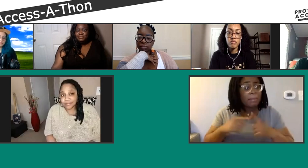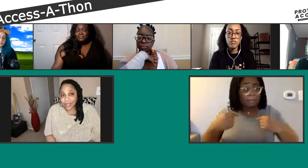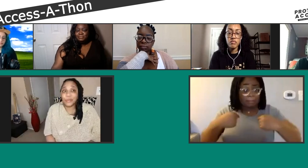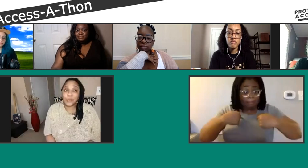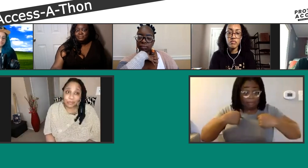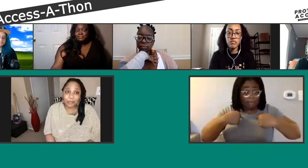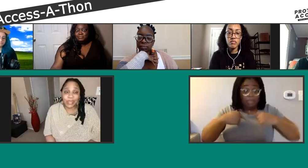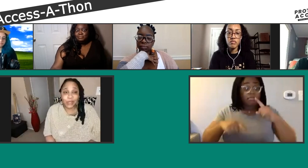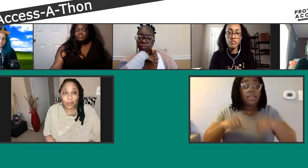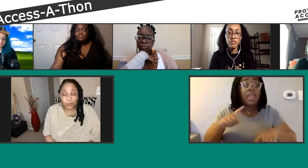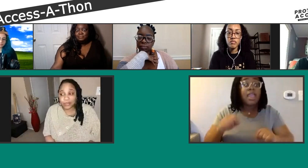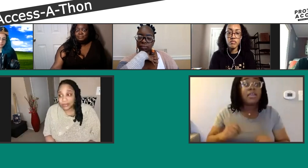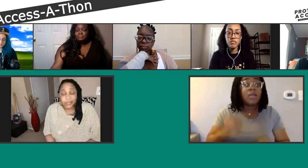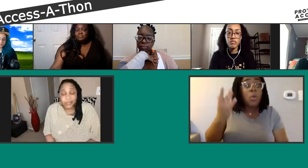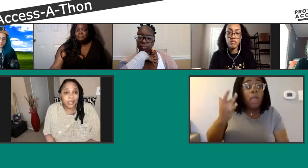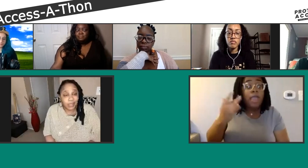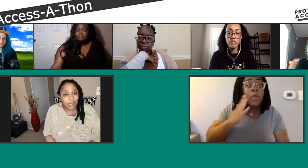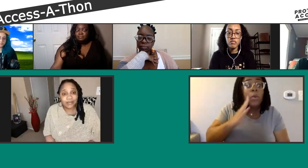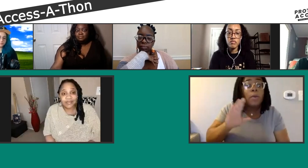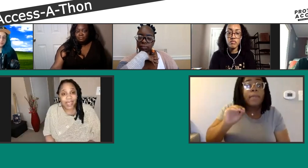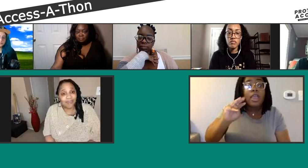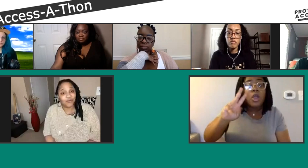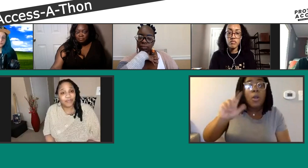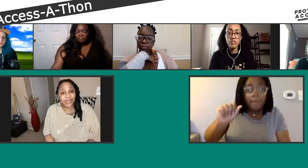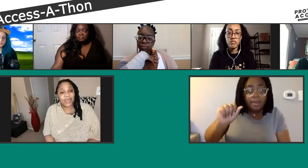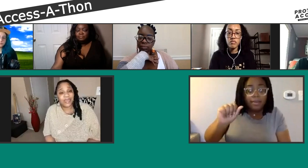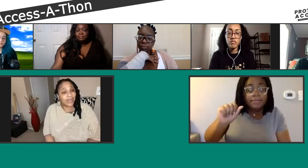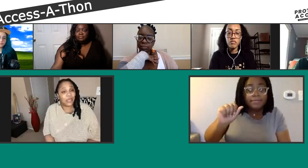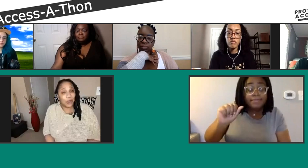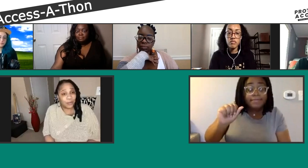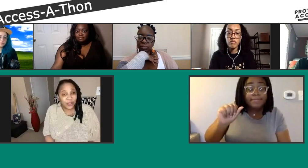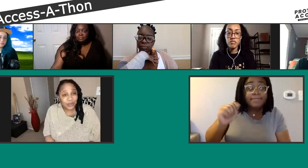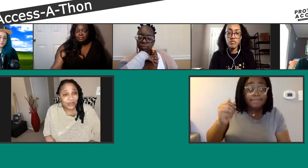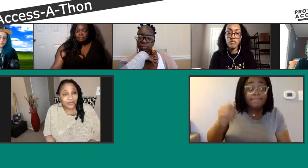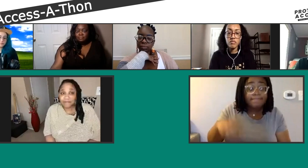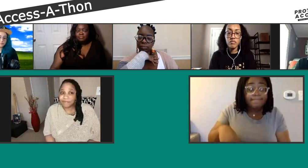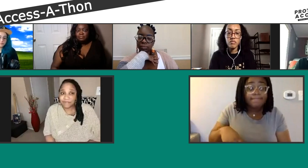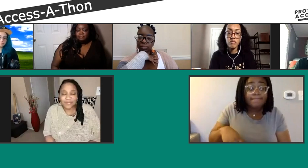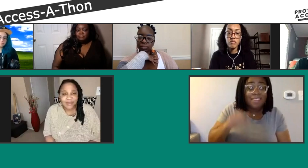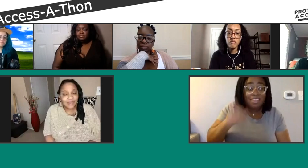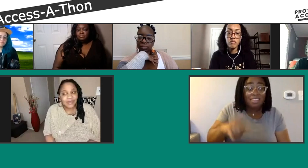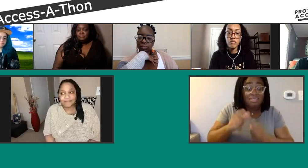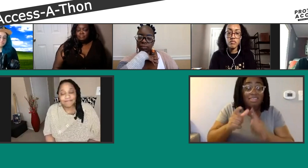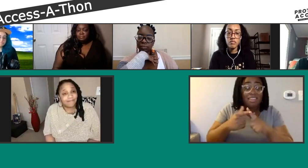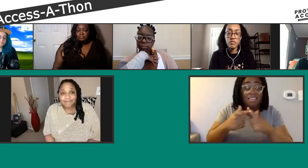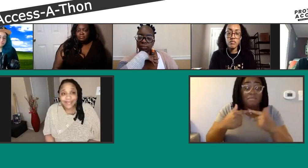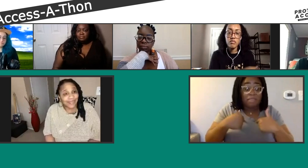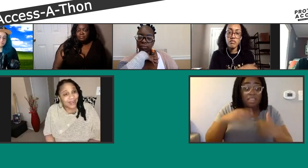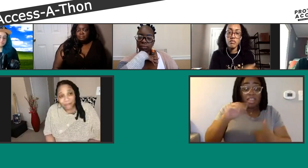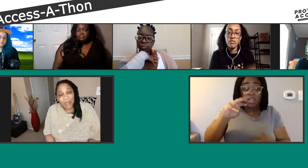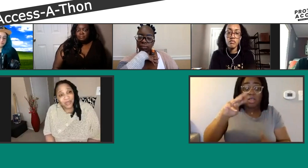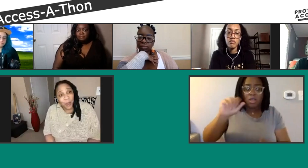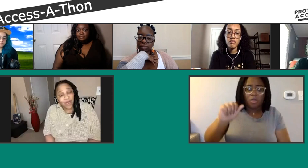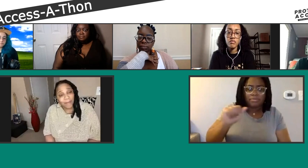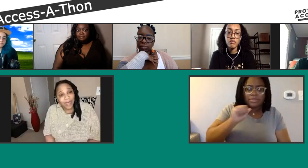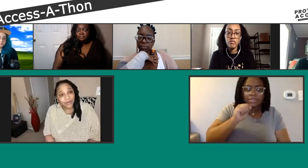It will put me in a coma. And after being in a coma, it said